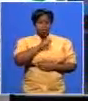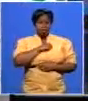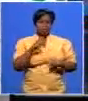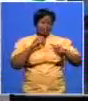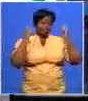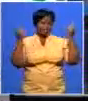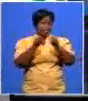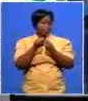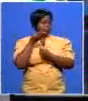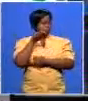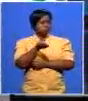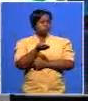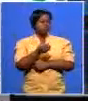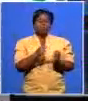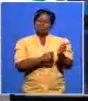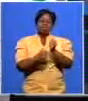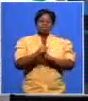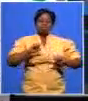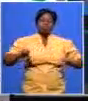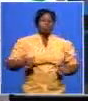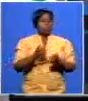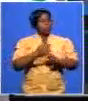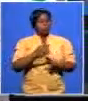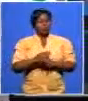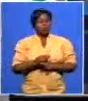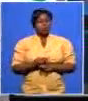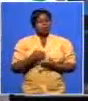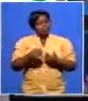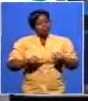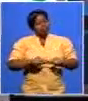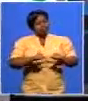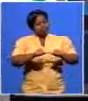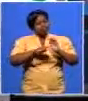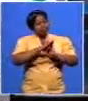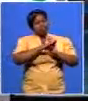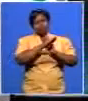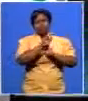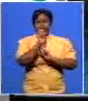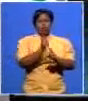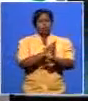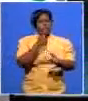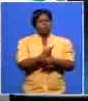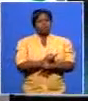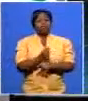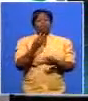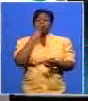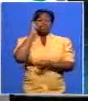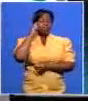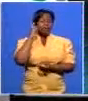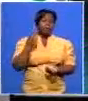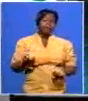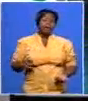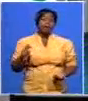team there that is very systematic consolidate and move on consolidate and move on and then i think